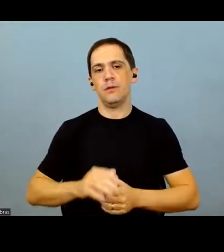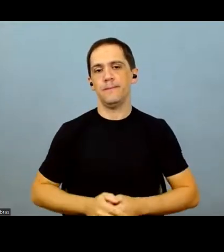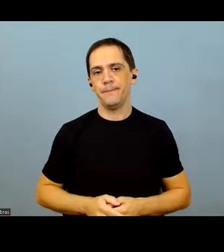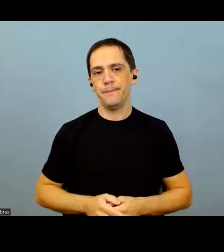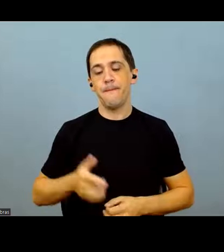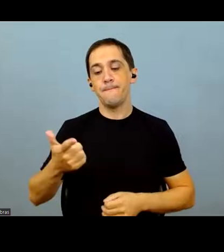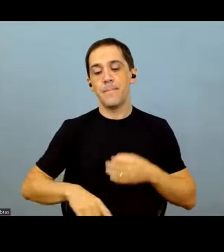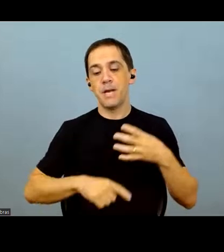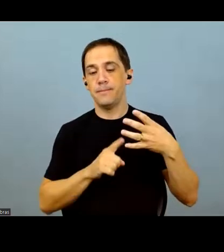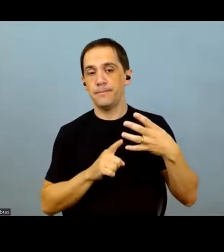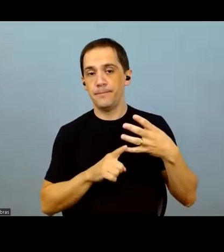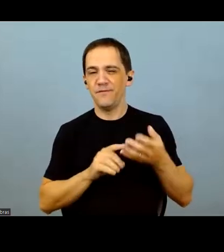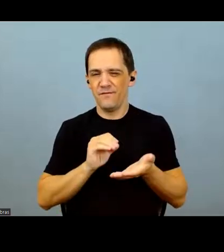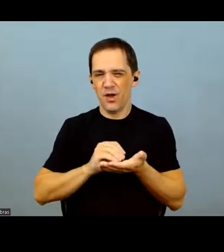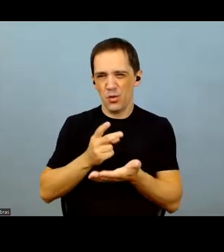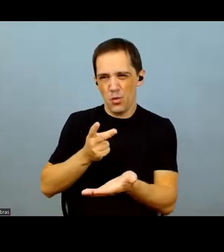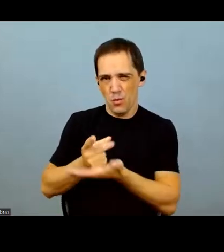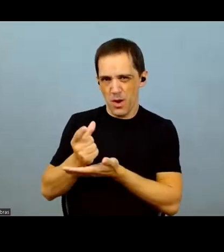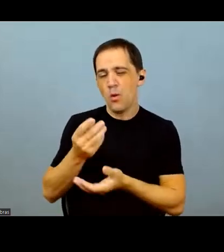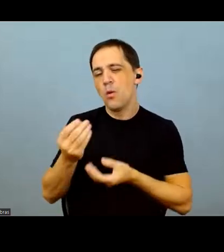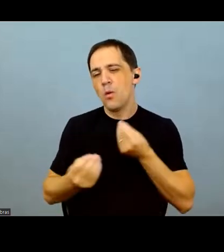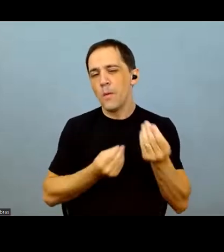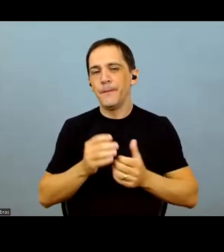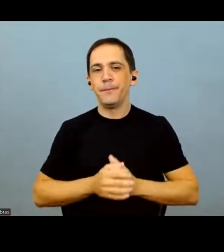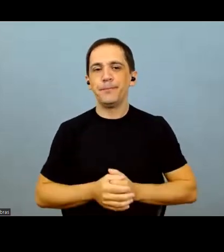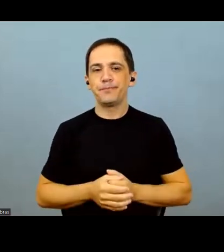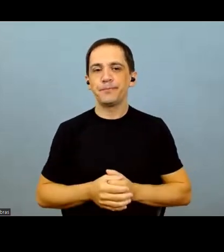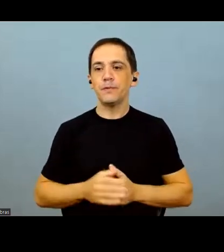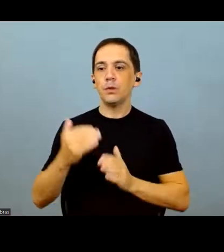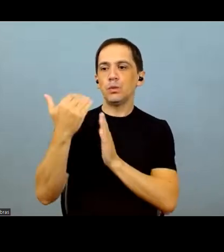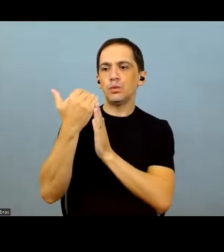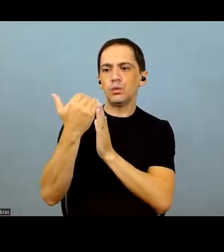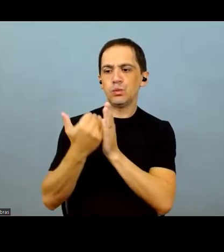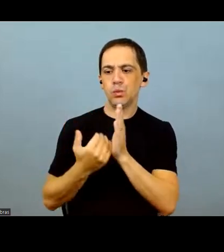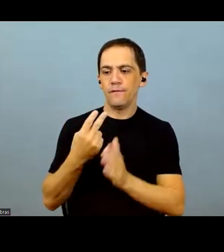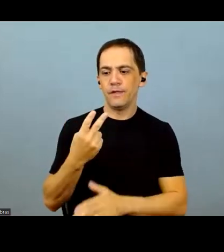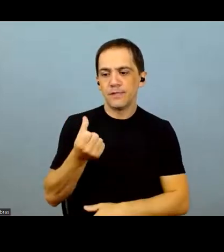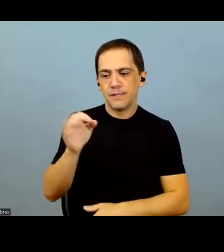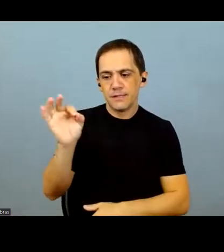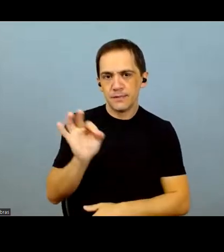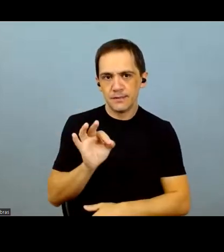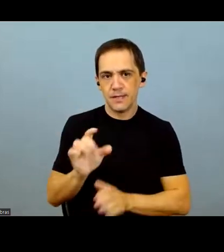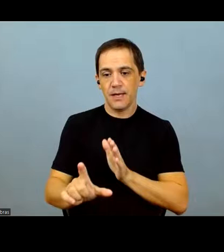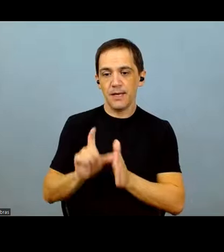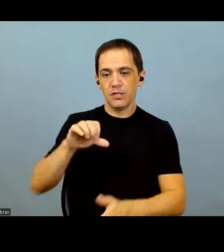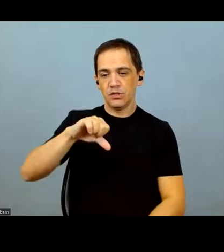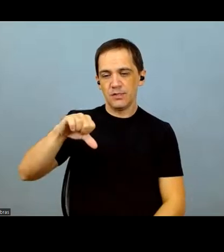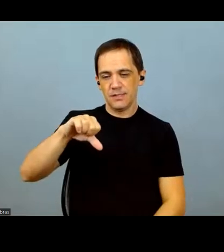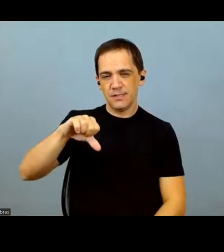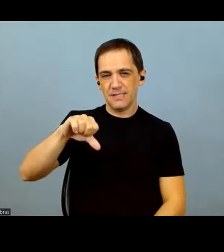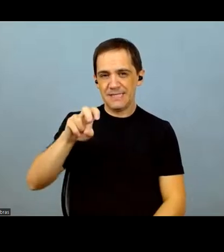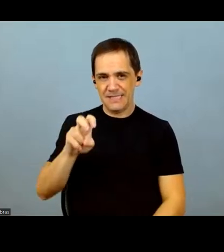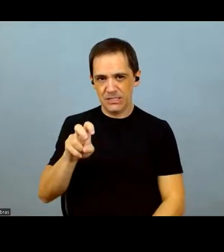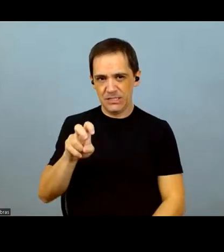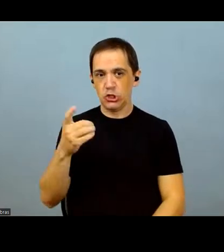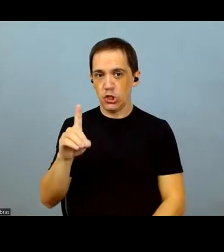So now, nitrogen, which is what's left on our buying list, has dropped 14%.